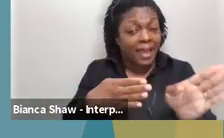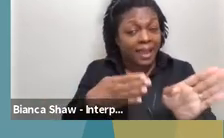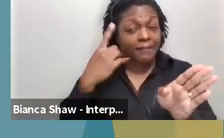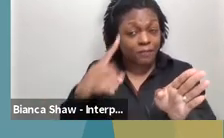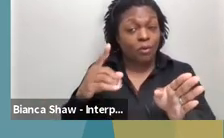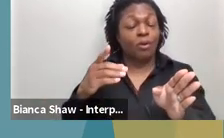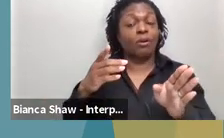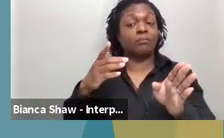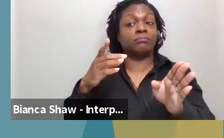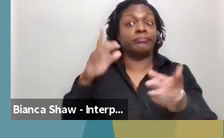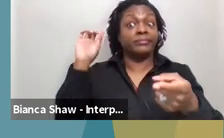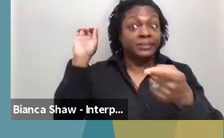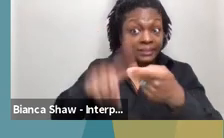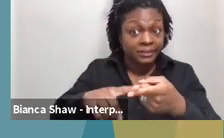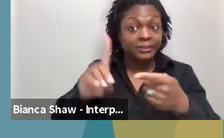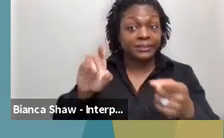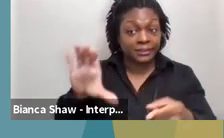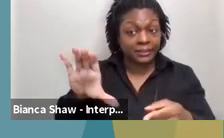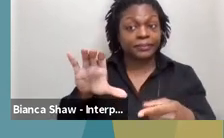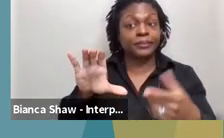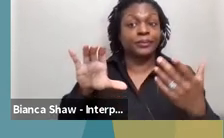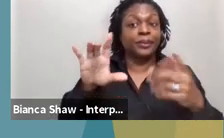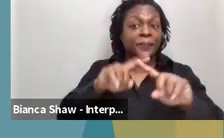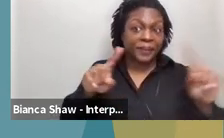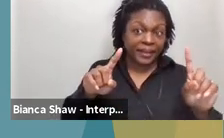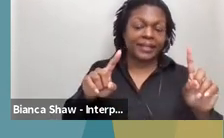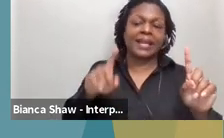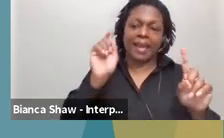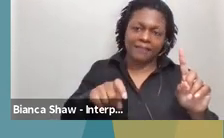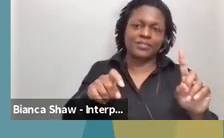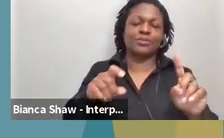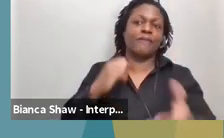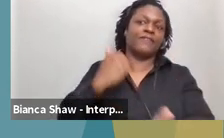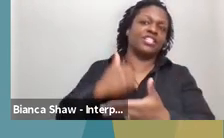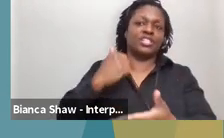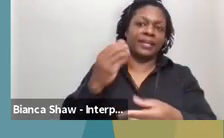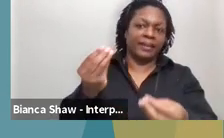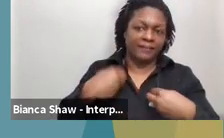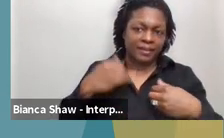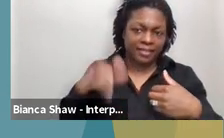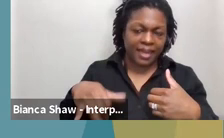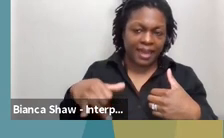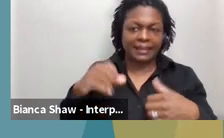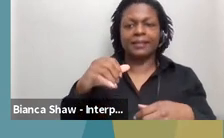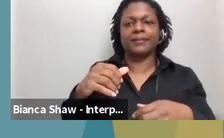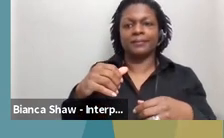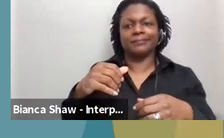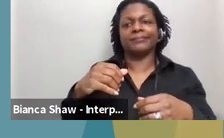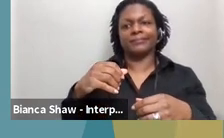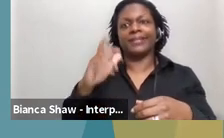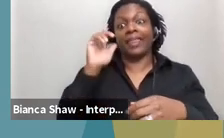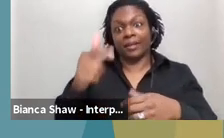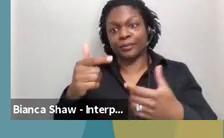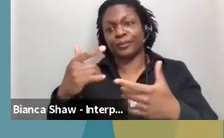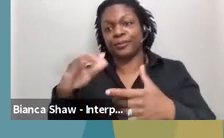see in October if they extend for another 90 day period. But what we've started to do or what they've started to do within Medicaid is